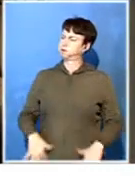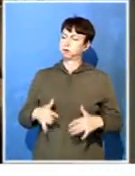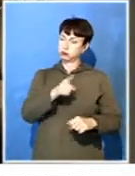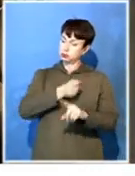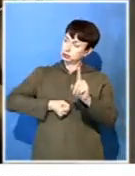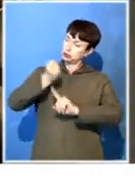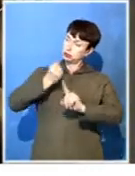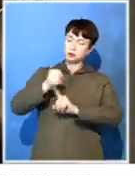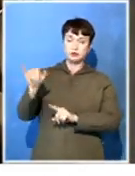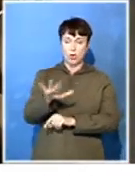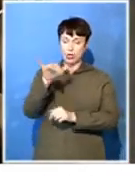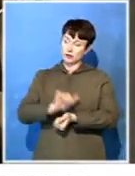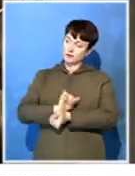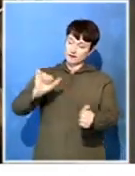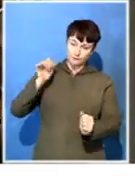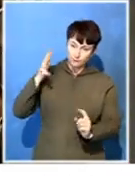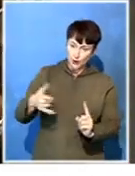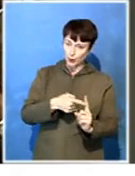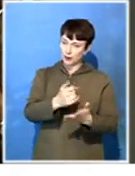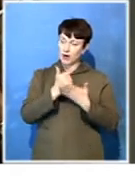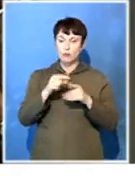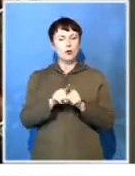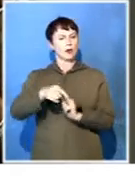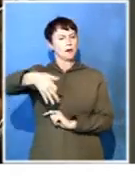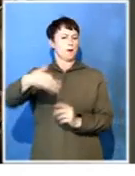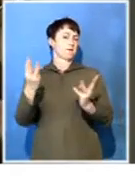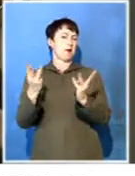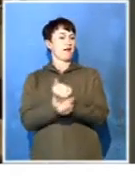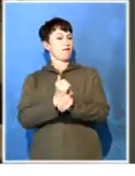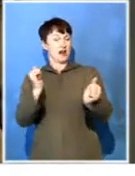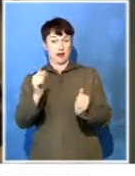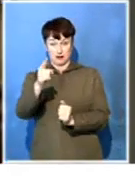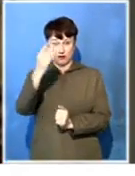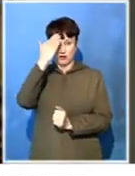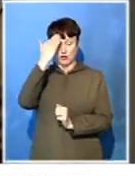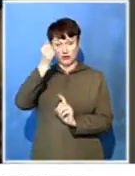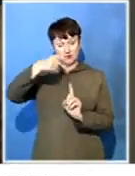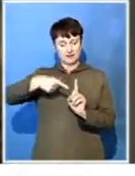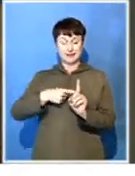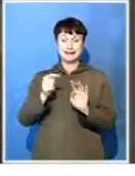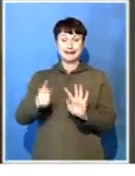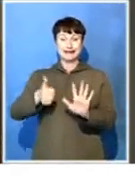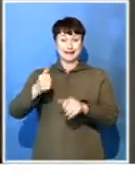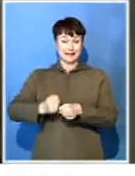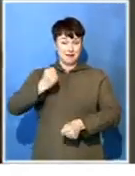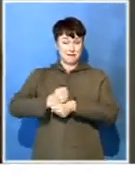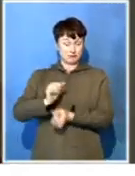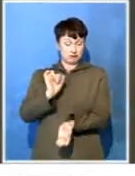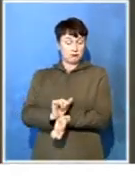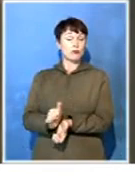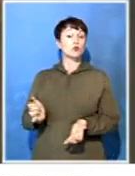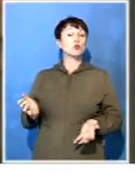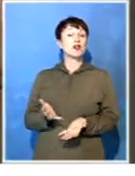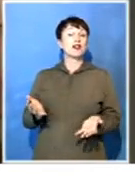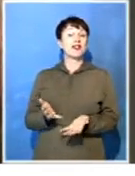of South Africa, but also for the freedom of Namibians as well. Of course, you'd recall spending 16 years on Robben Island under